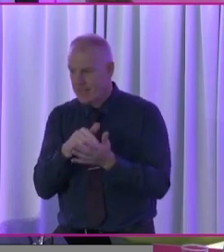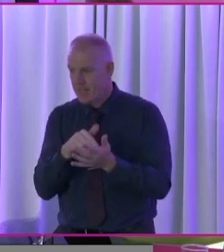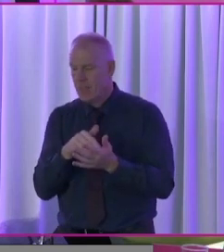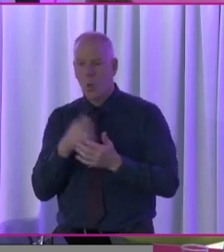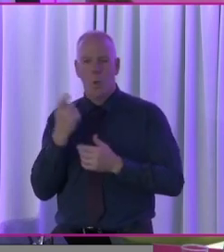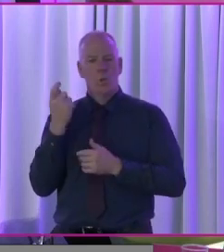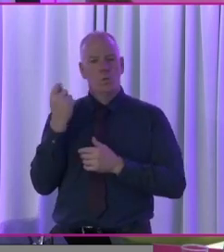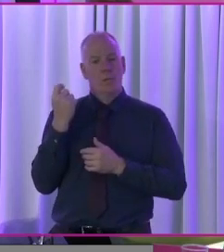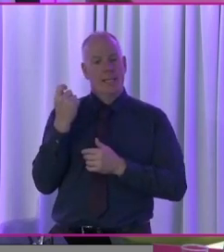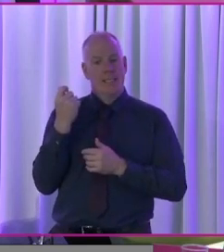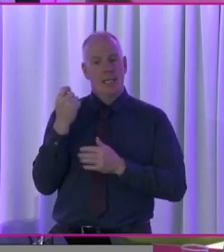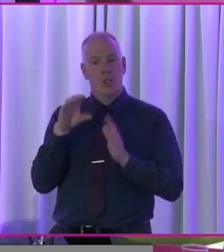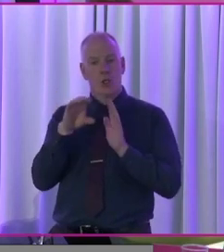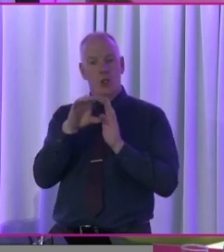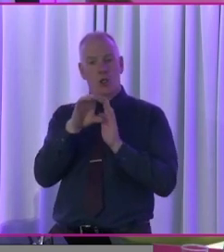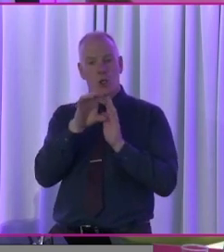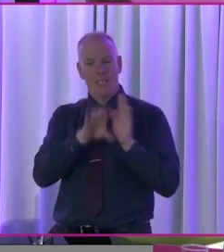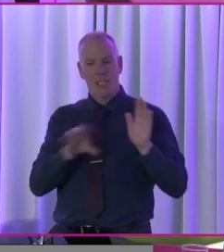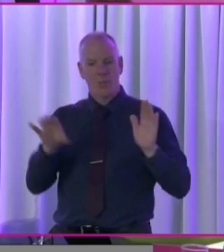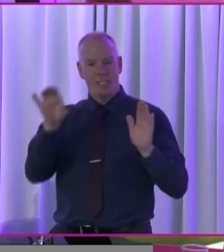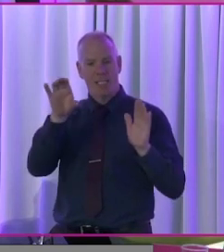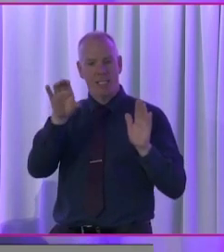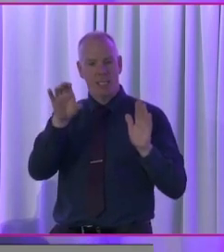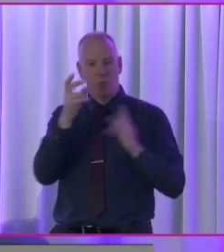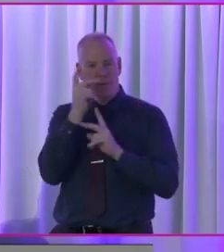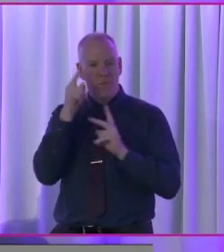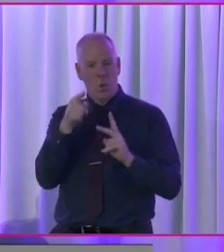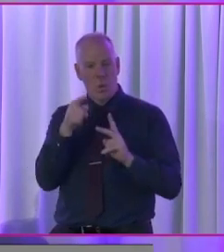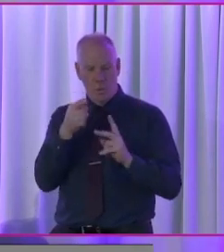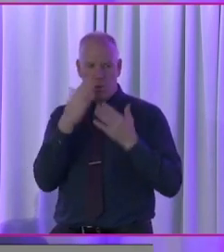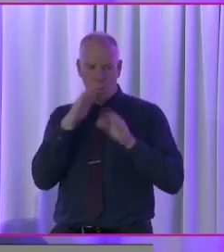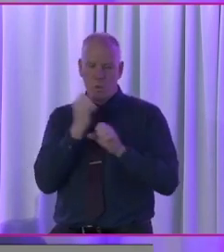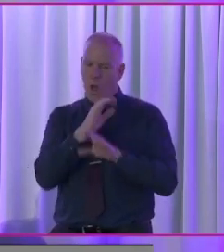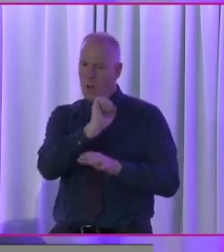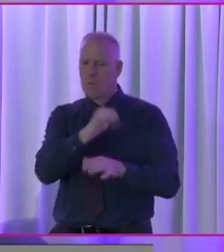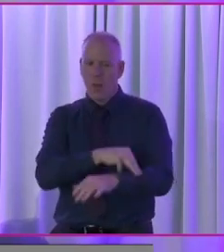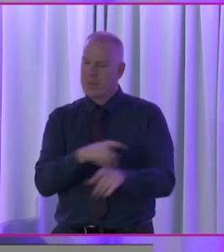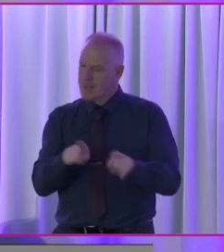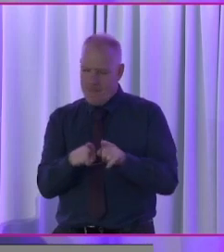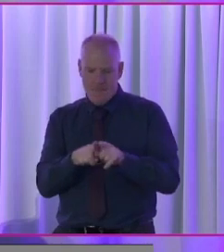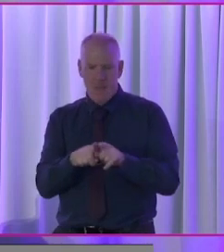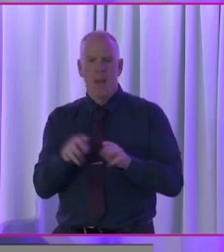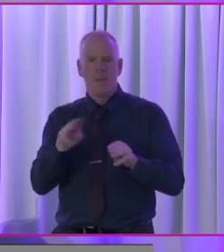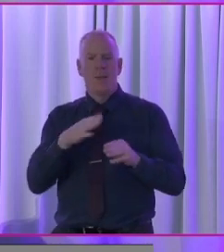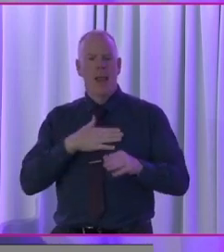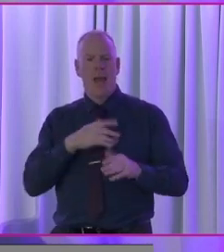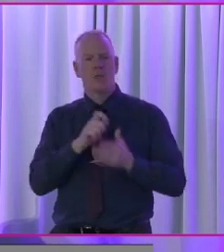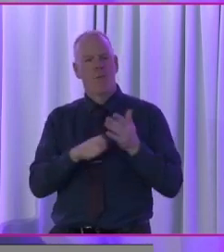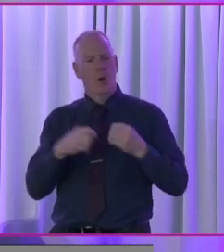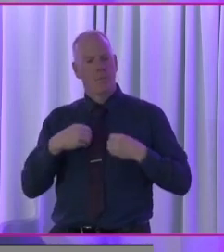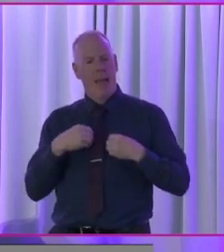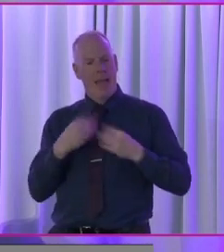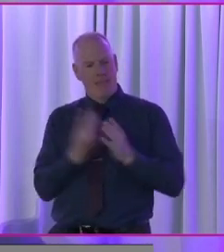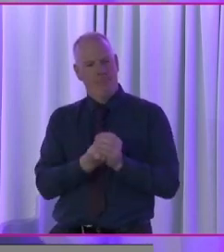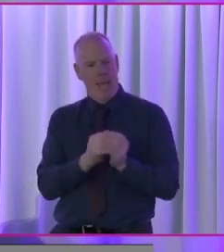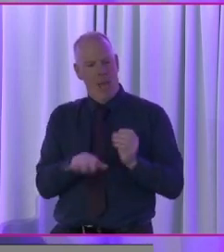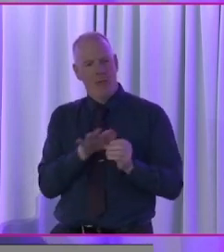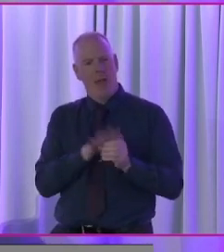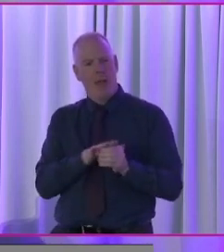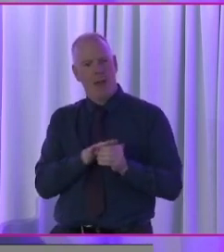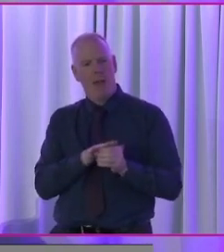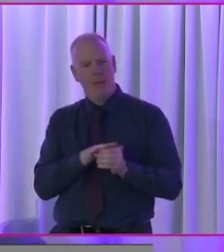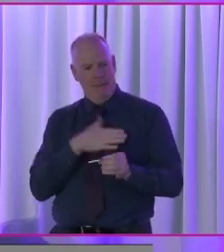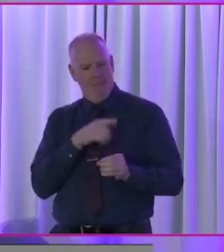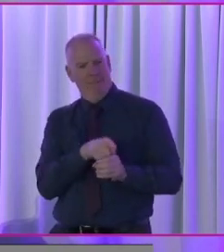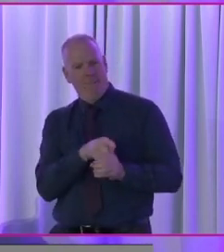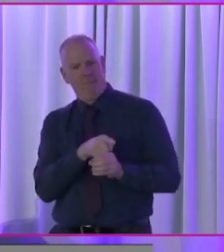the recent, um, constituency review, um, threw up all of these issues, you know, um, people like to vote with their tribe. I mean, there's no doubt about